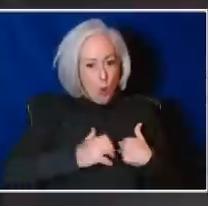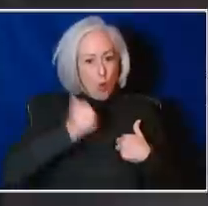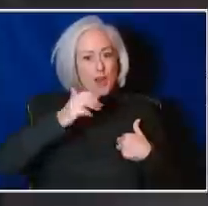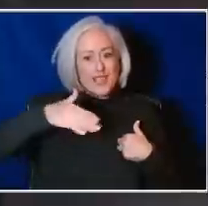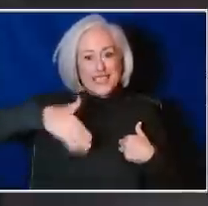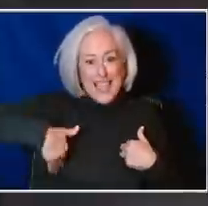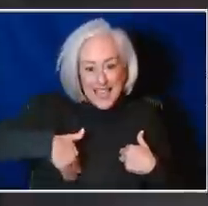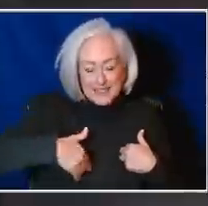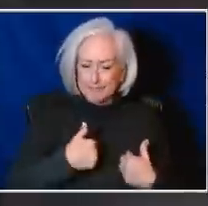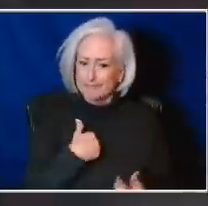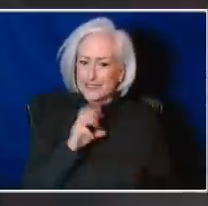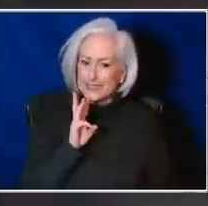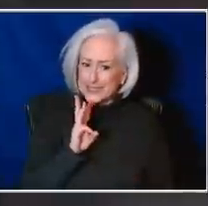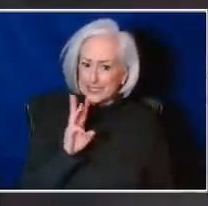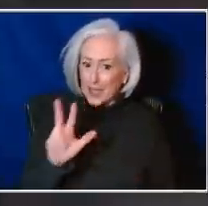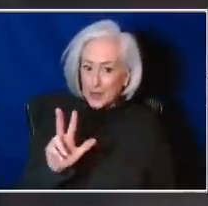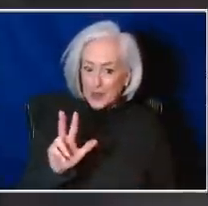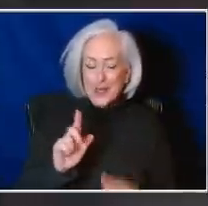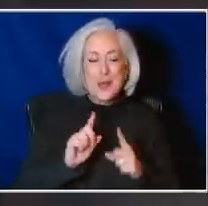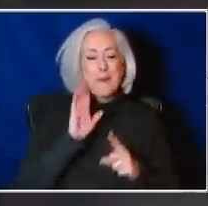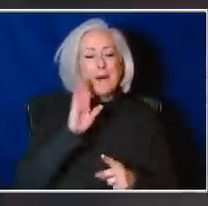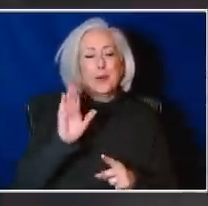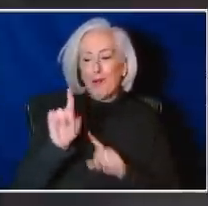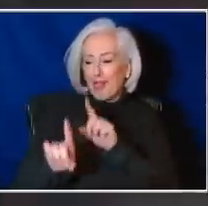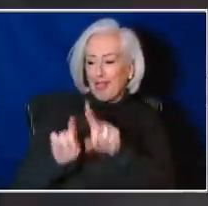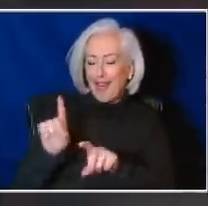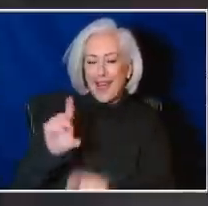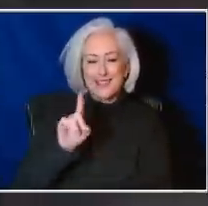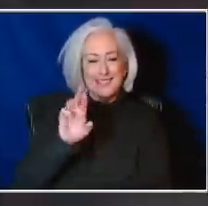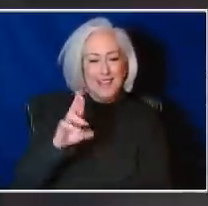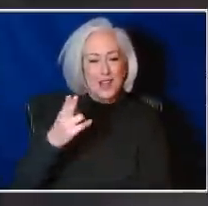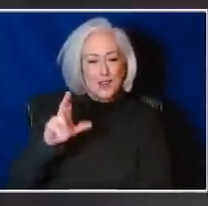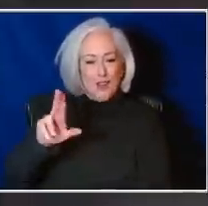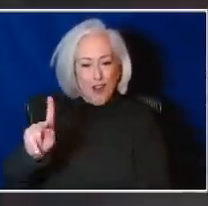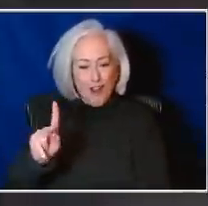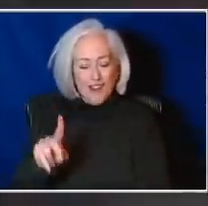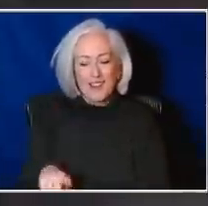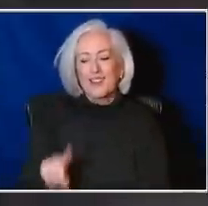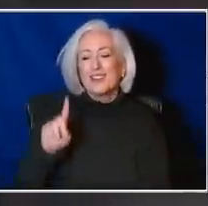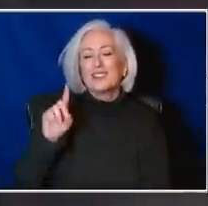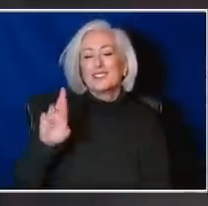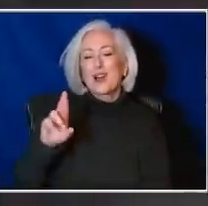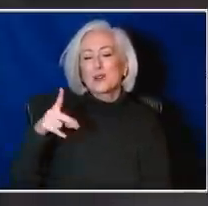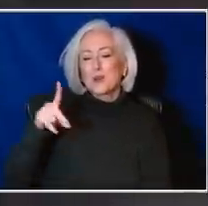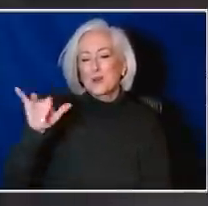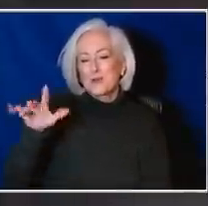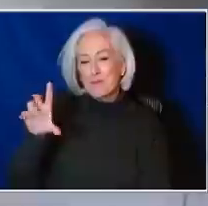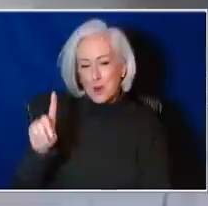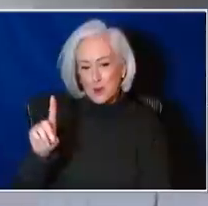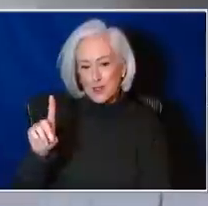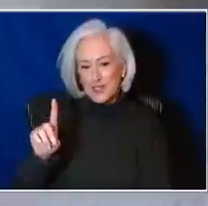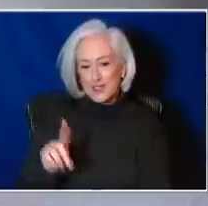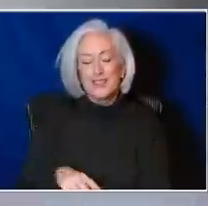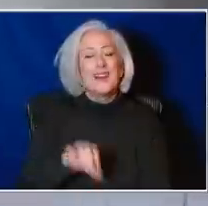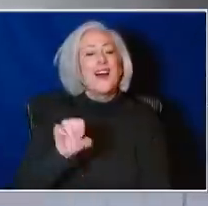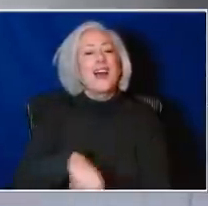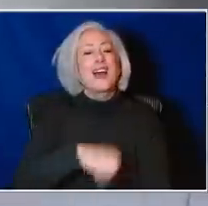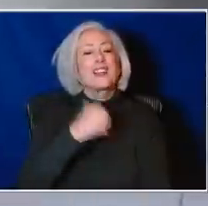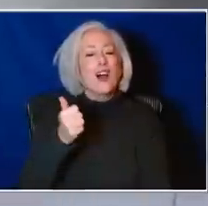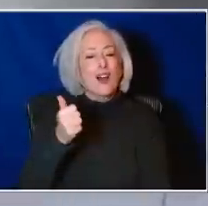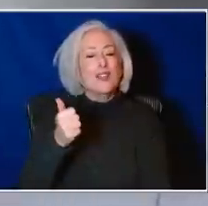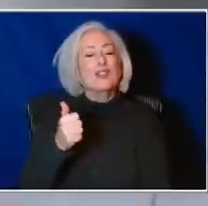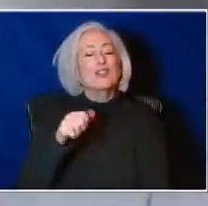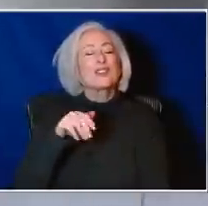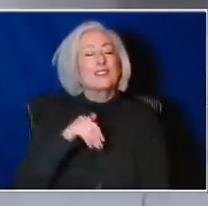Okay. But we'll ask Dr. Pollitt and Dr. Hawk in just a minute and our other guests, Jessica Callagher-Rich, whether or not I actually qualify.